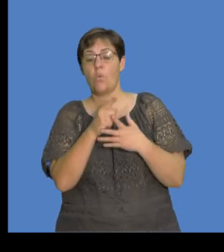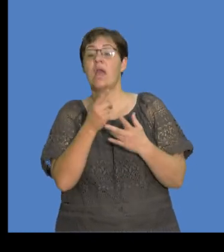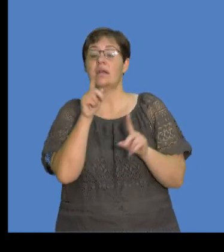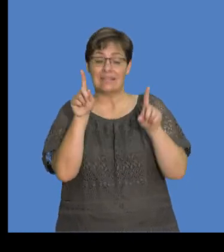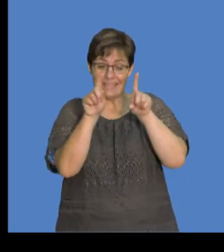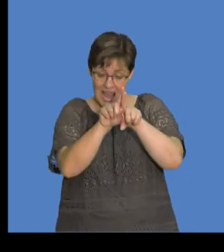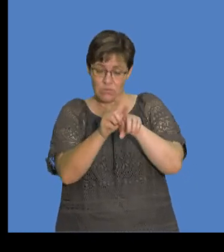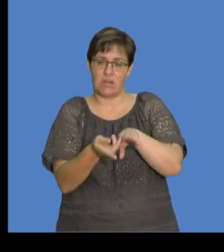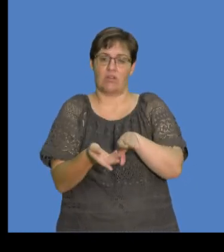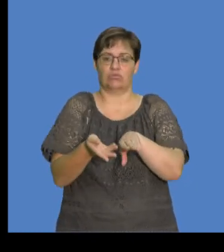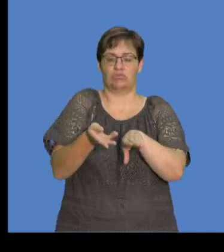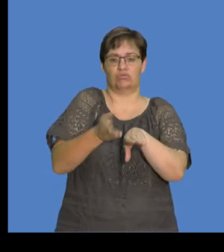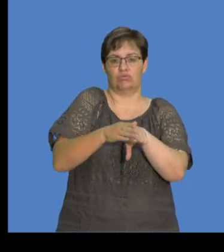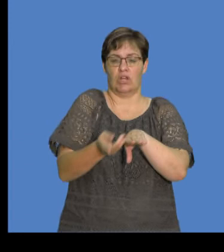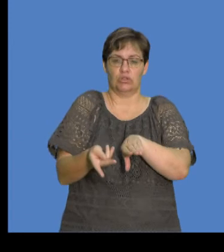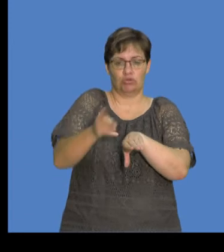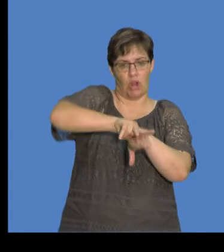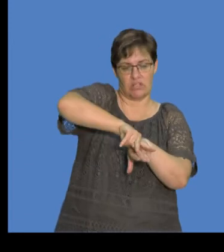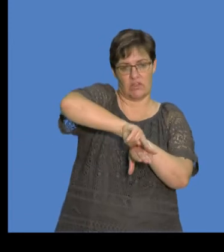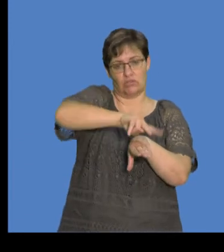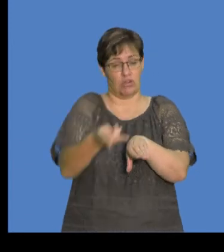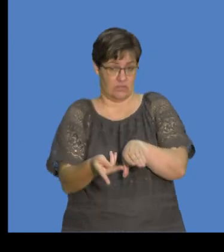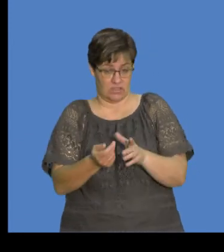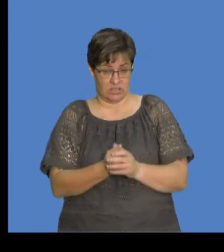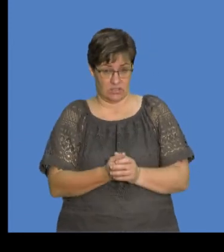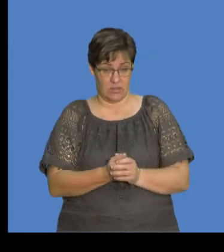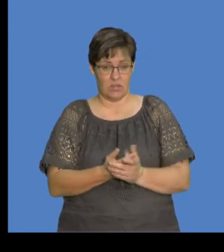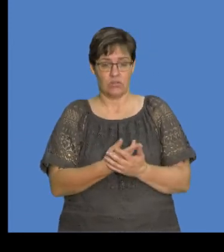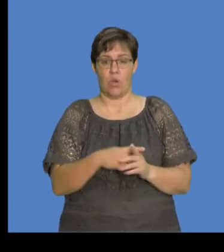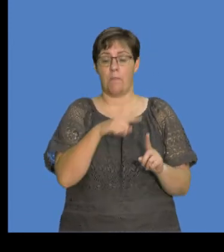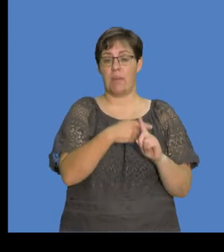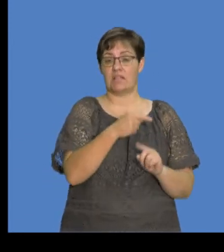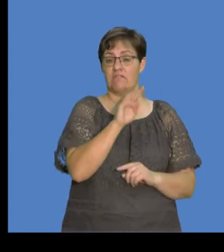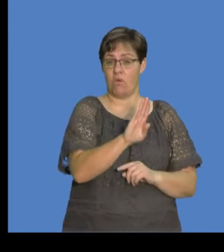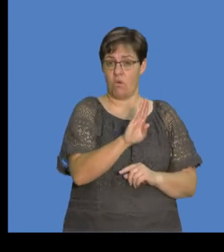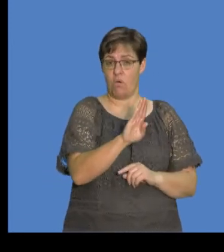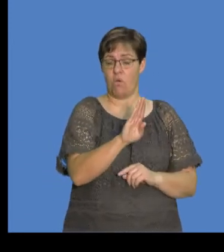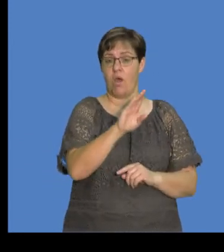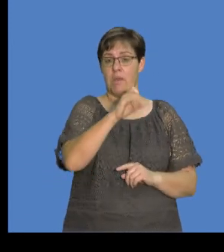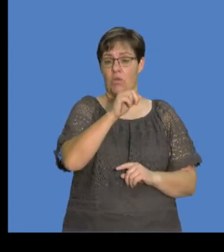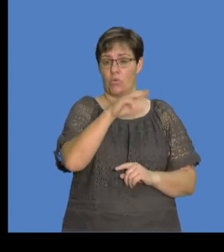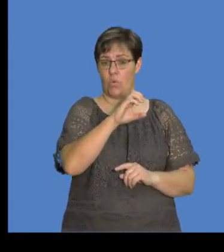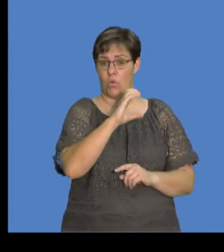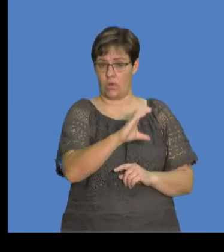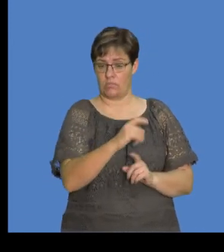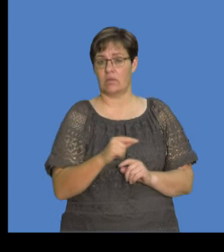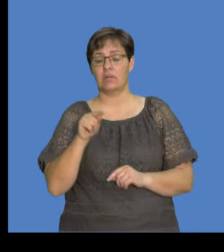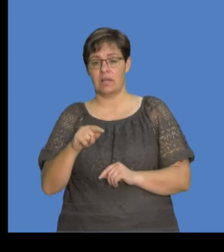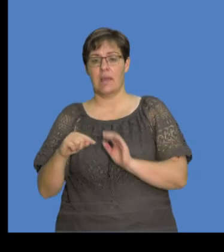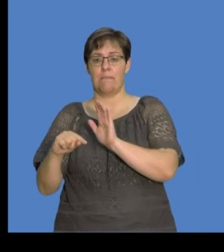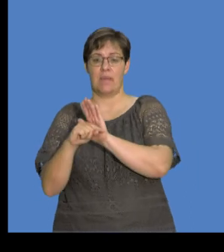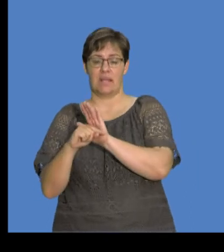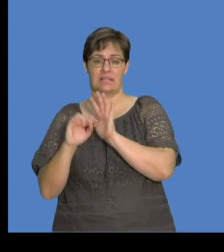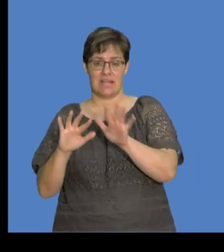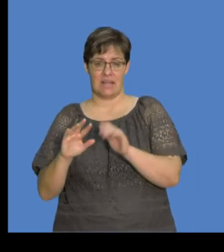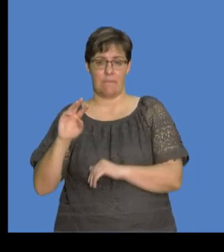of charge, right? Now, which is the electrons. So the one charge is plus 4 microcoulombs and the other one is negative 10